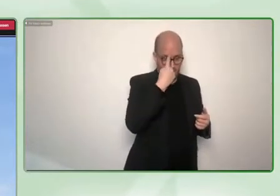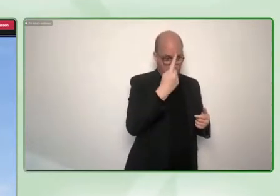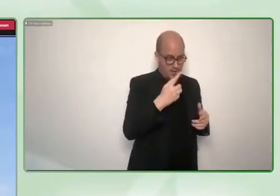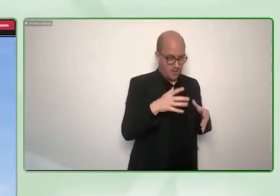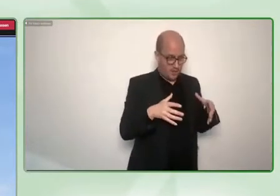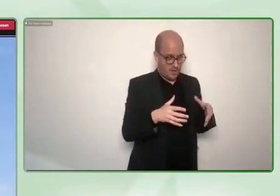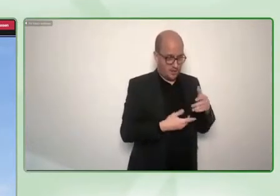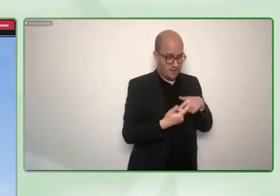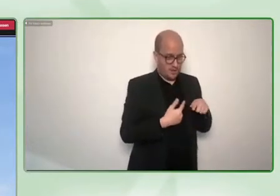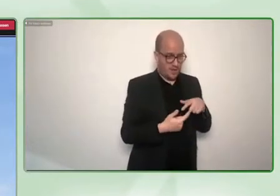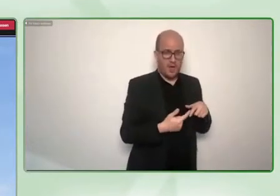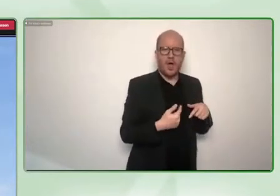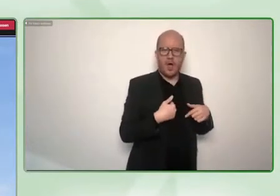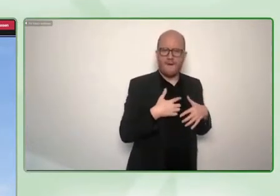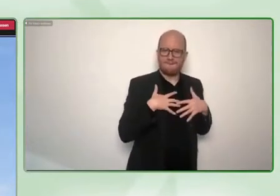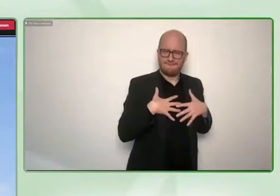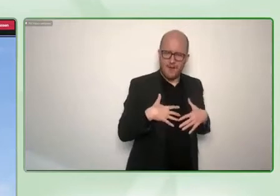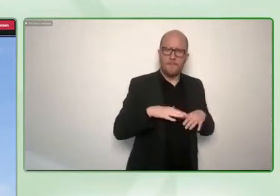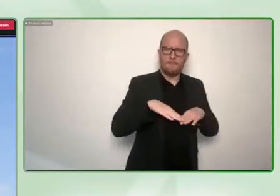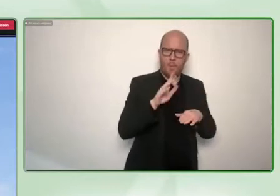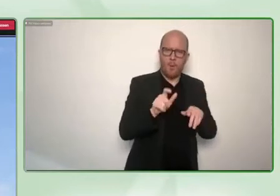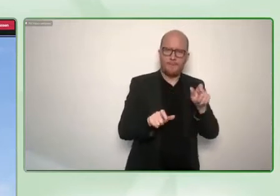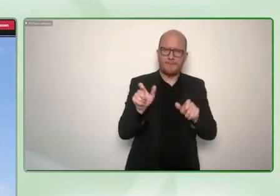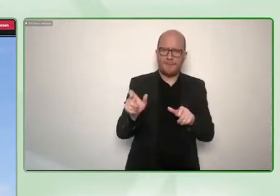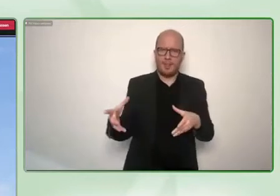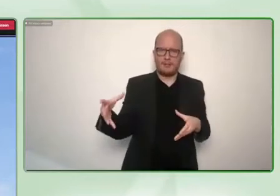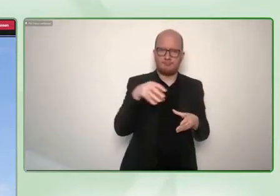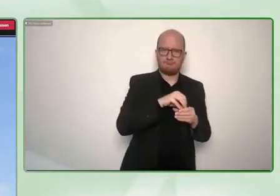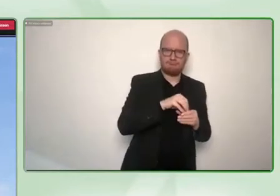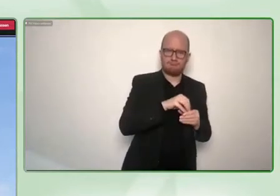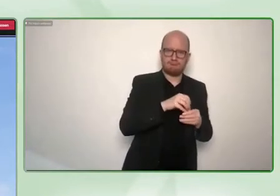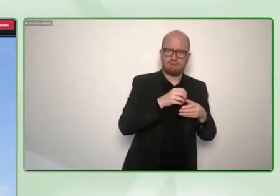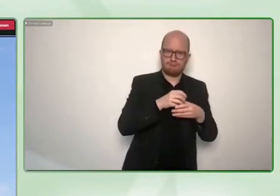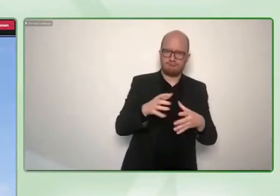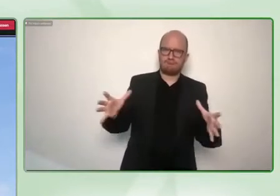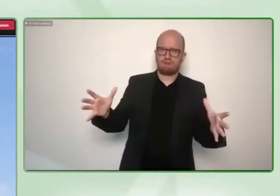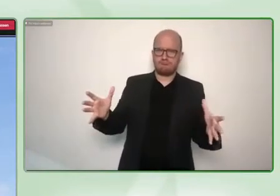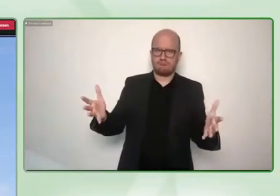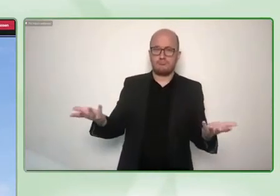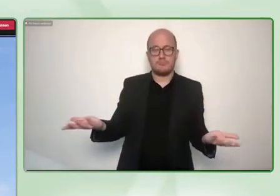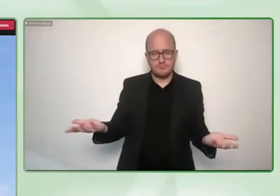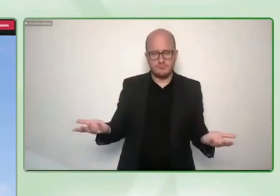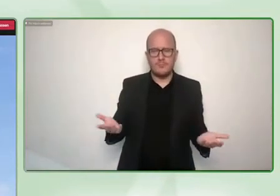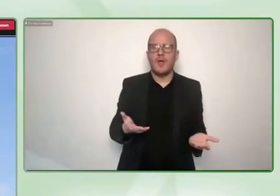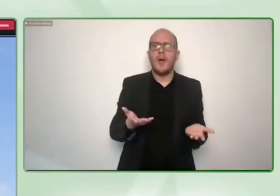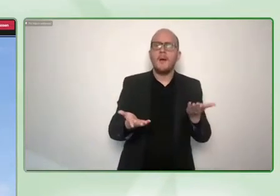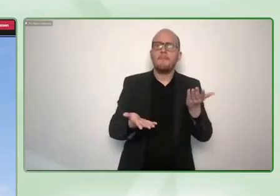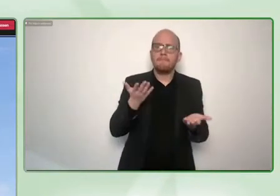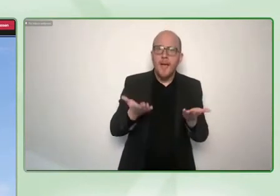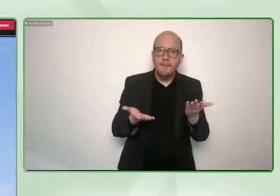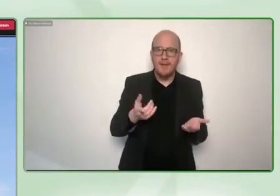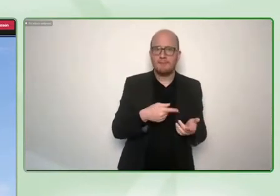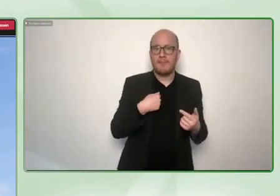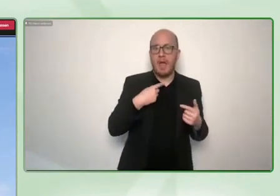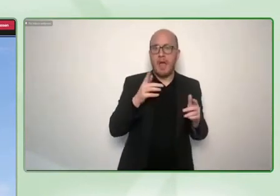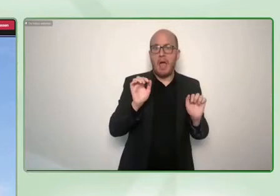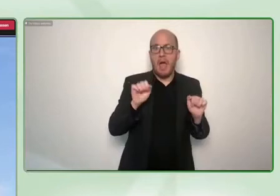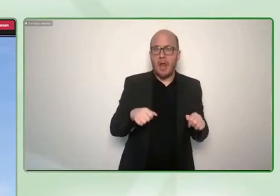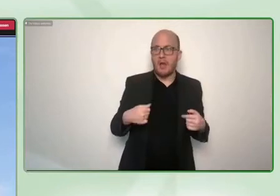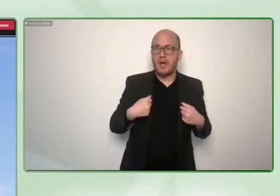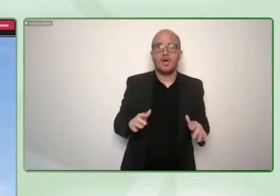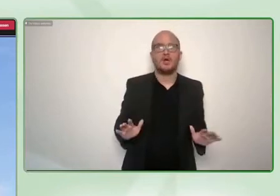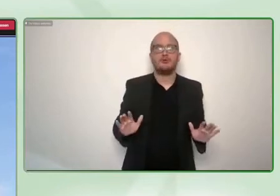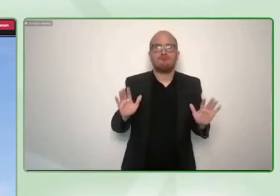on one hand you can be very off hands and basically just share information. Some organizations do that. They